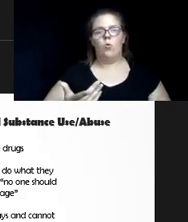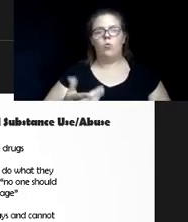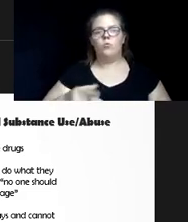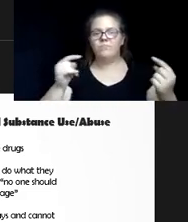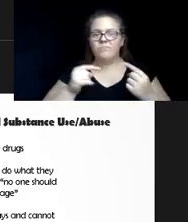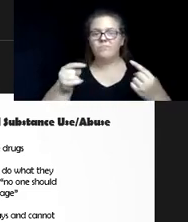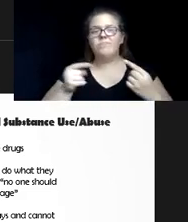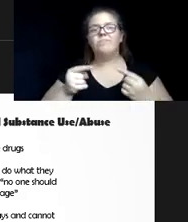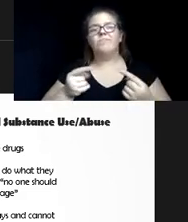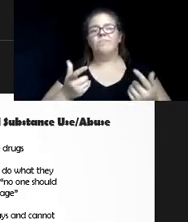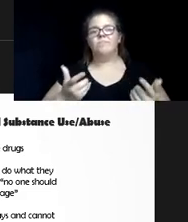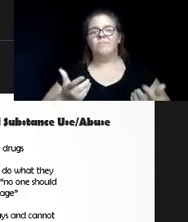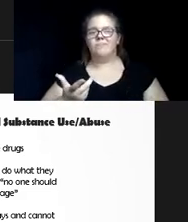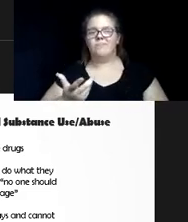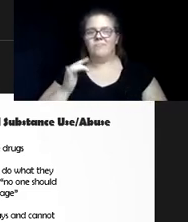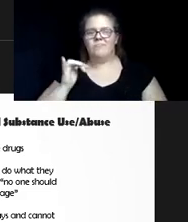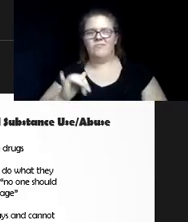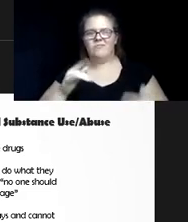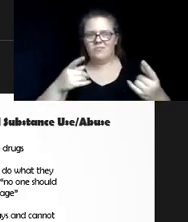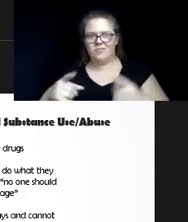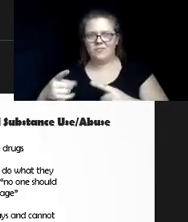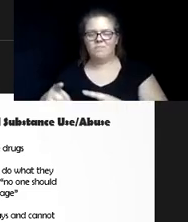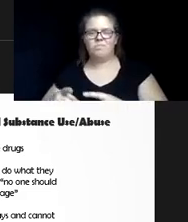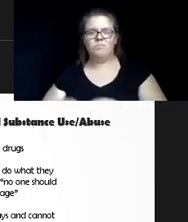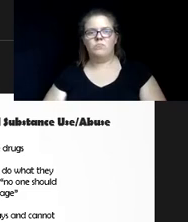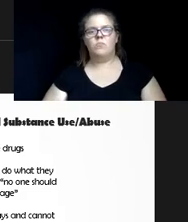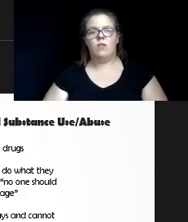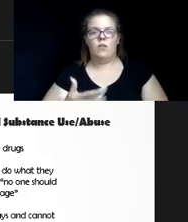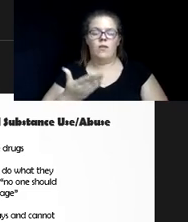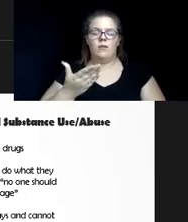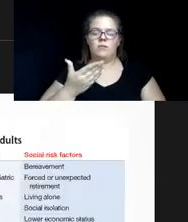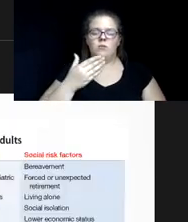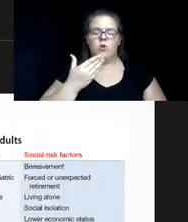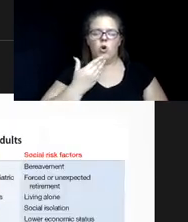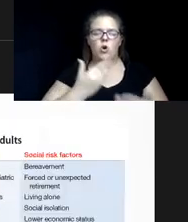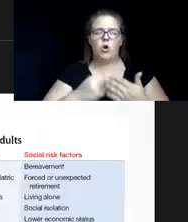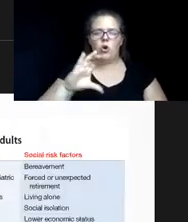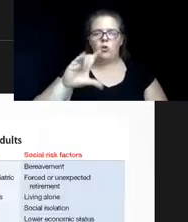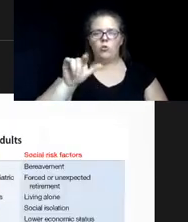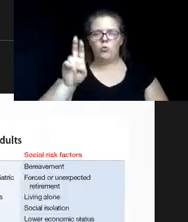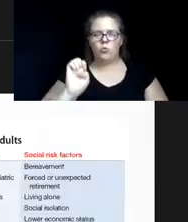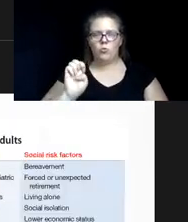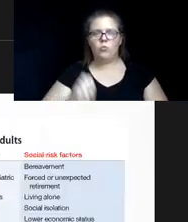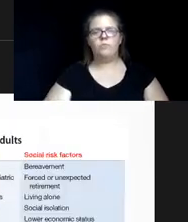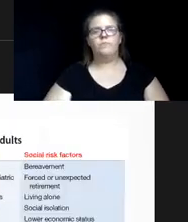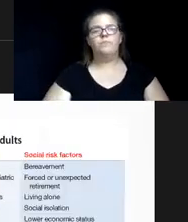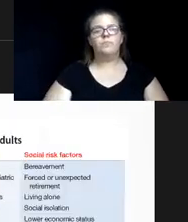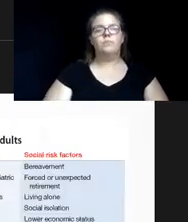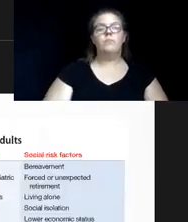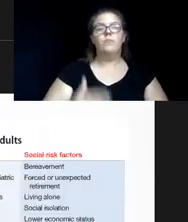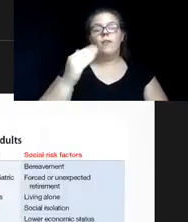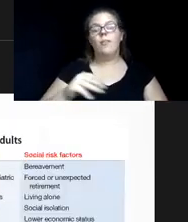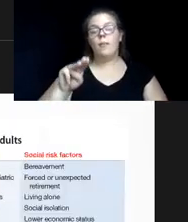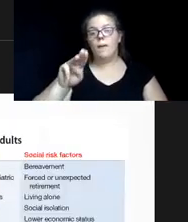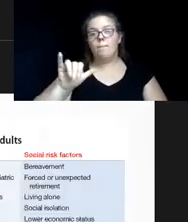would be a clue to kind of delve more into with an older adult. And then some myths and Dr. Ajave